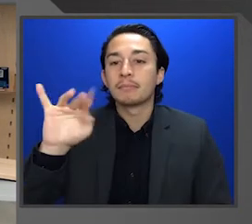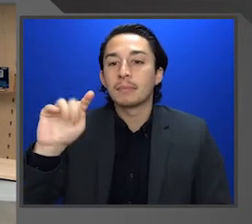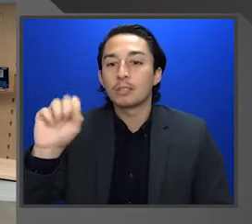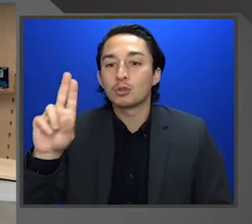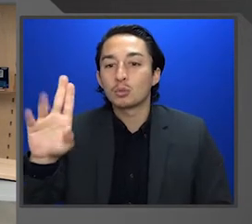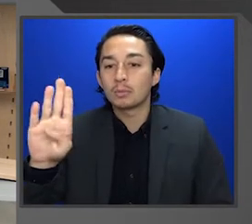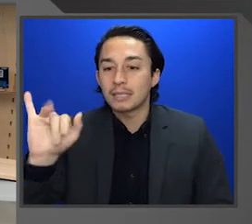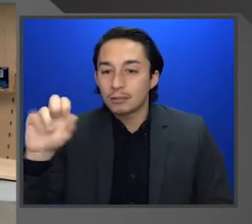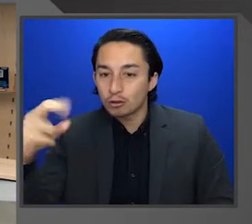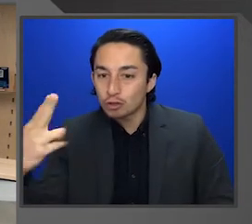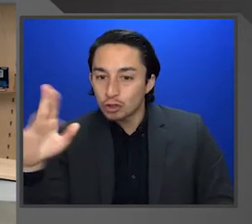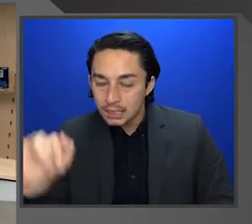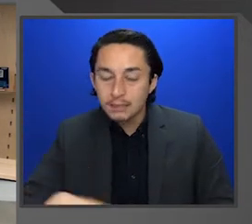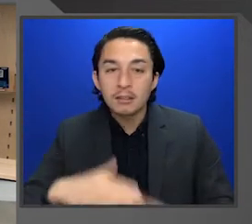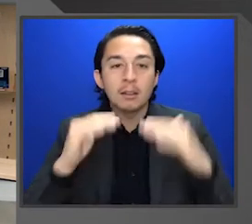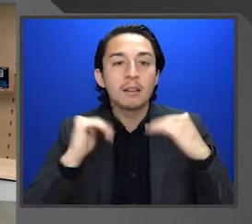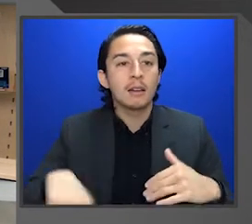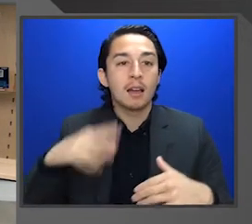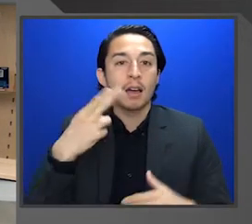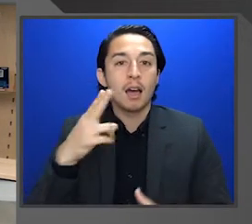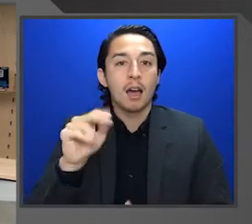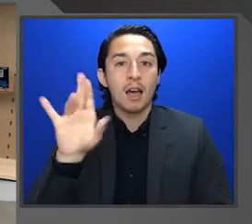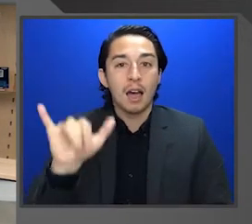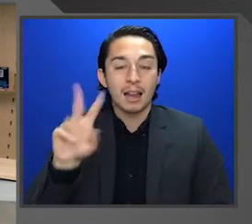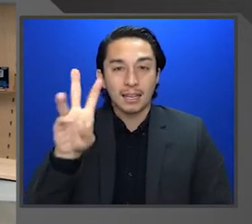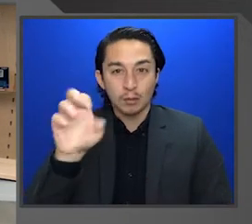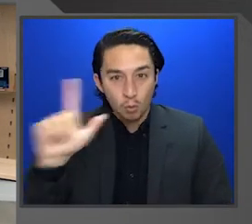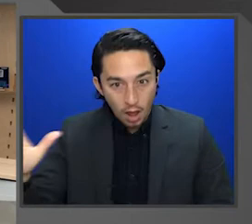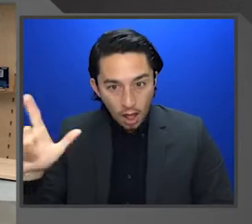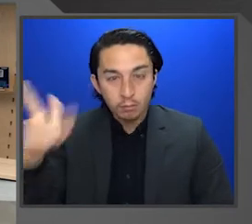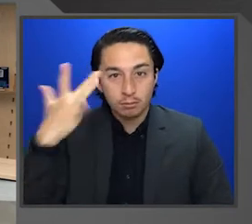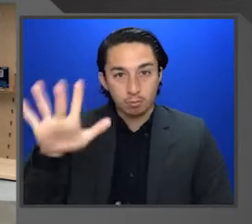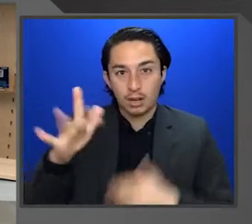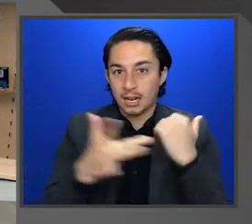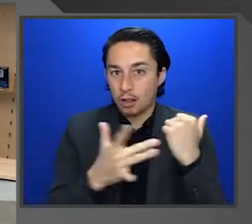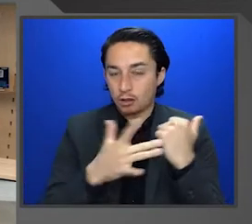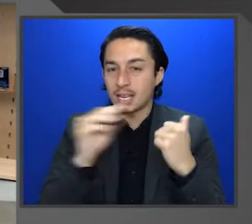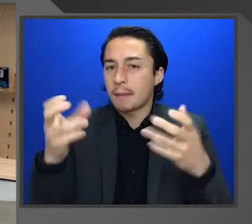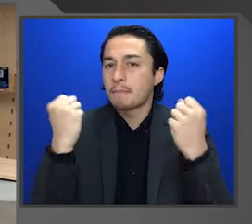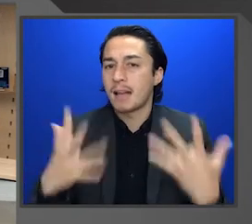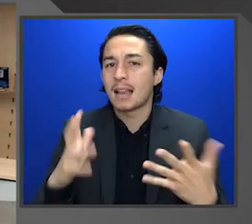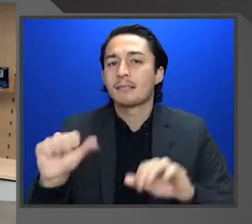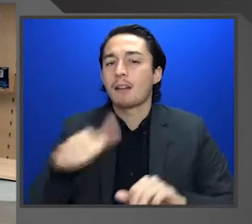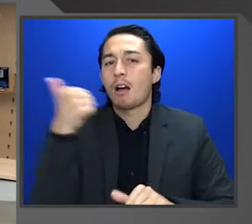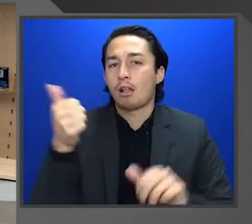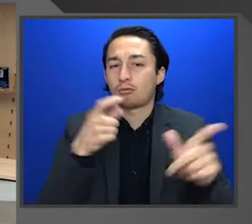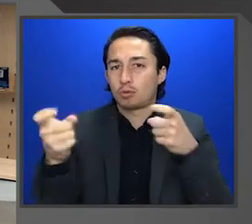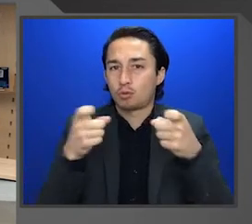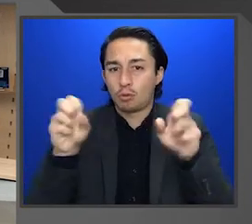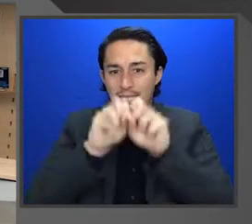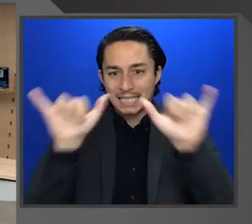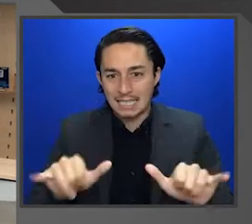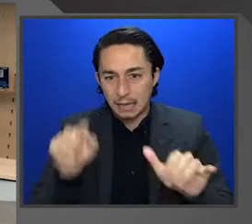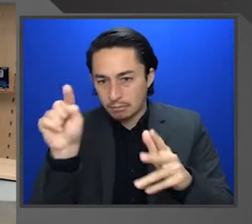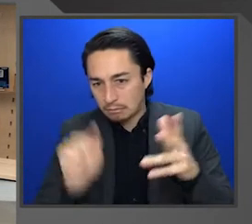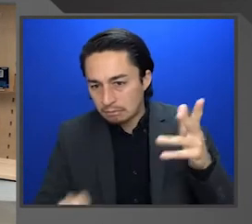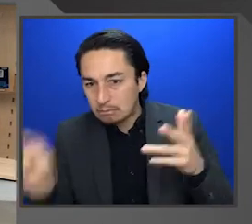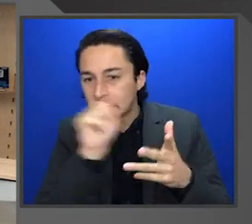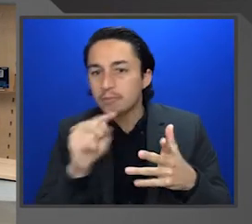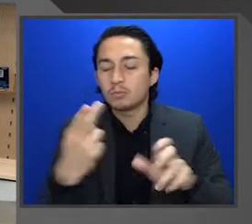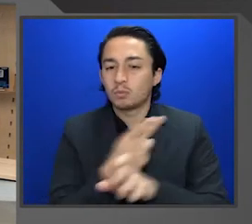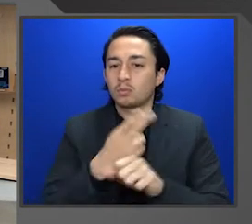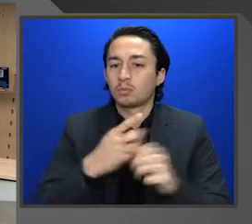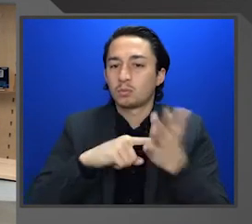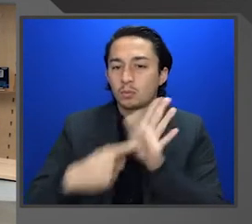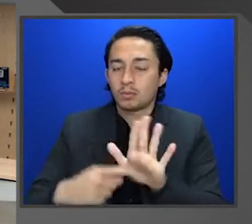Down below we've got Honeywell and their smart grid technology. And certainly we've got a number of other control systems that are on display here that